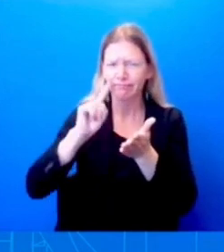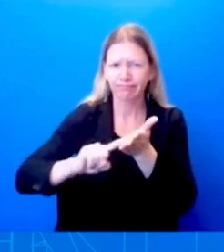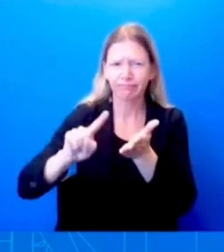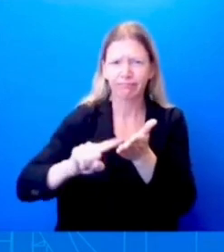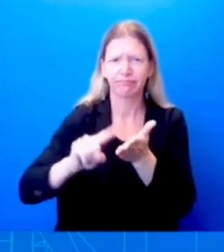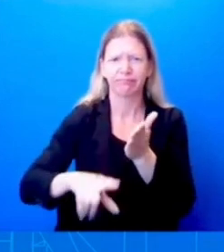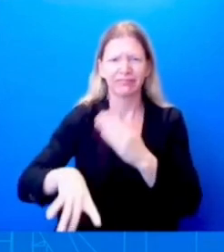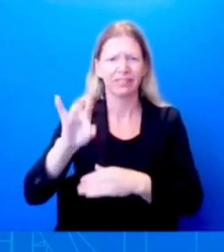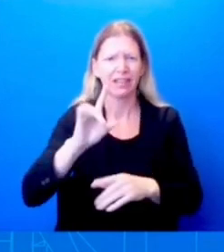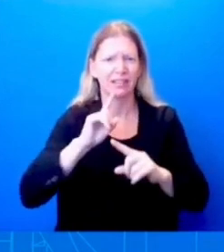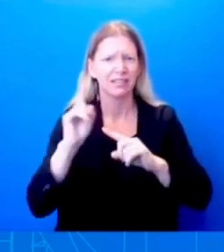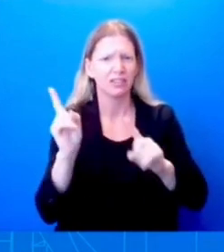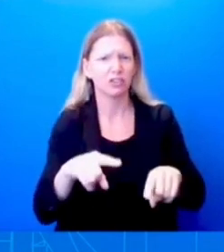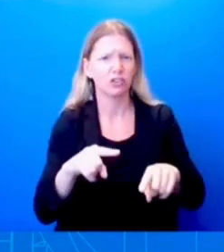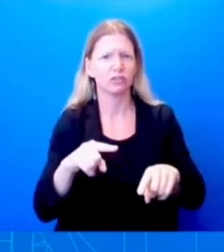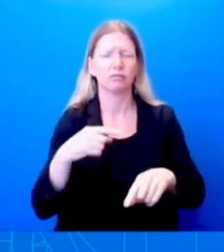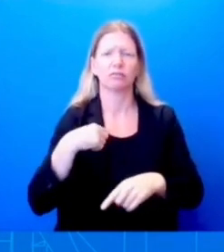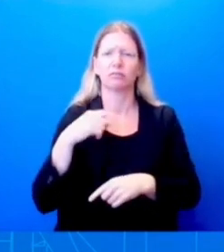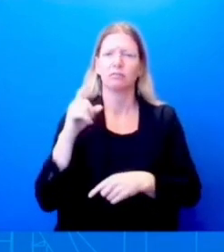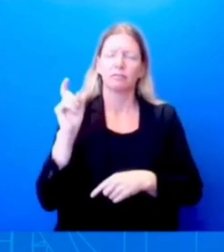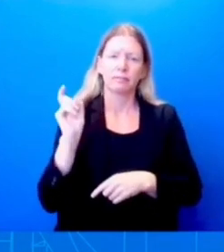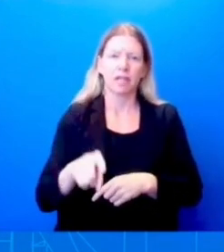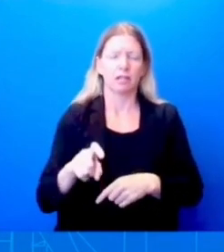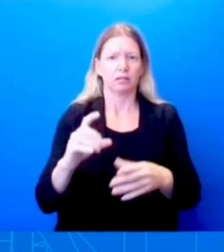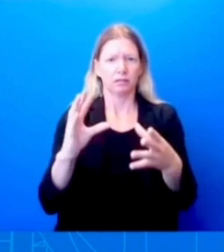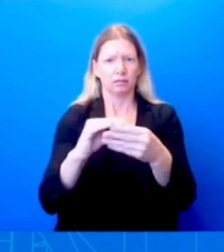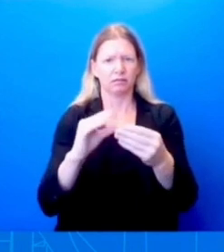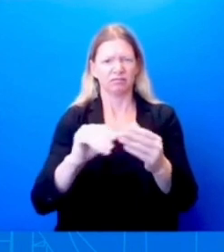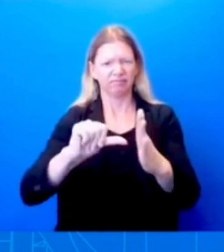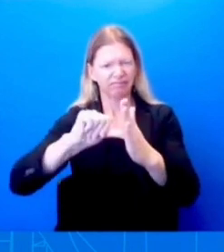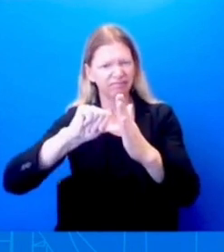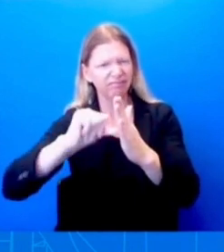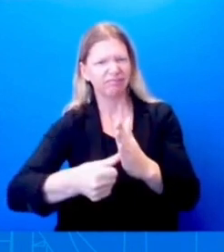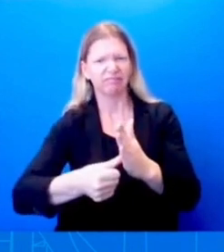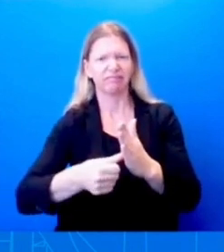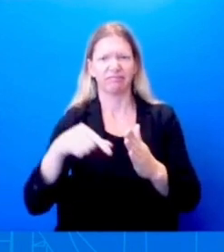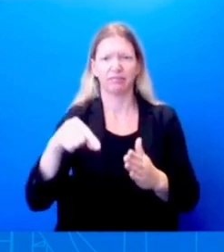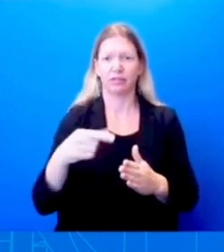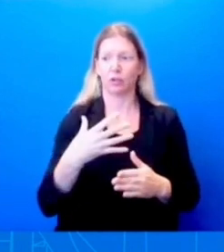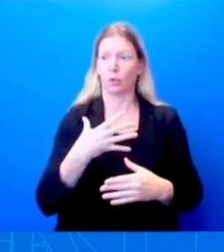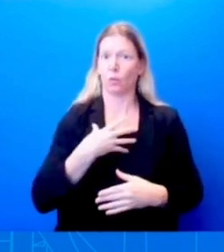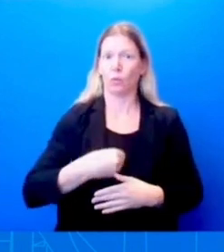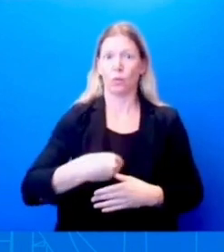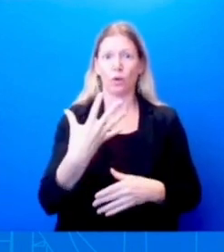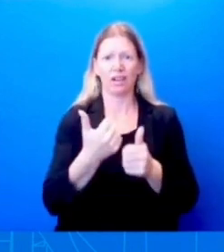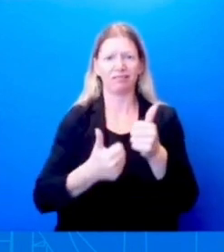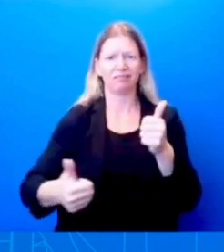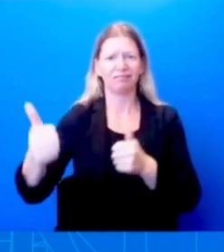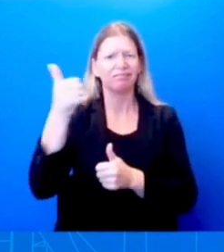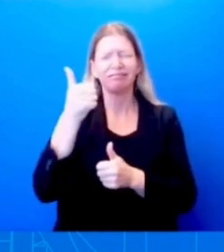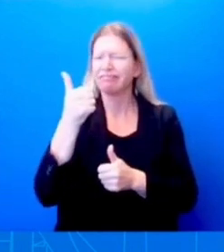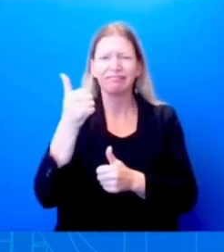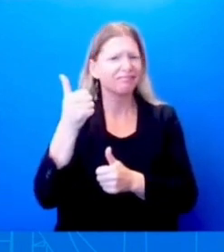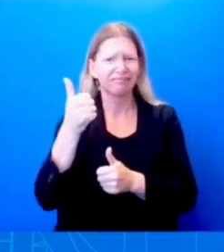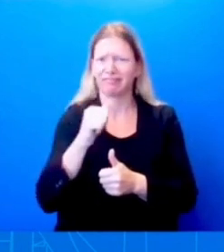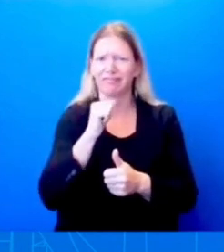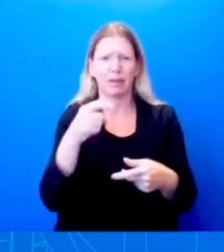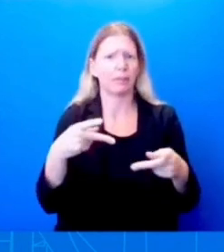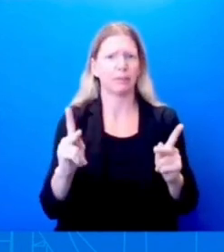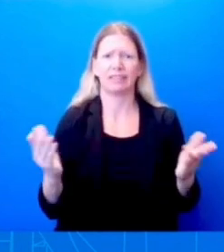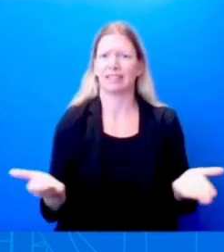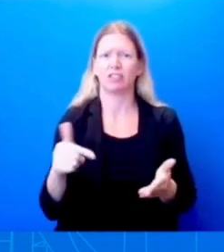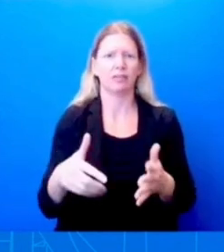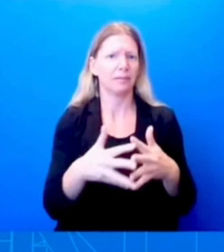that white supremacy has no place in America. As the president said in his statement yesterday, we must